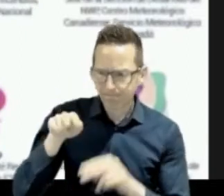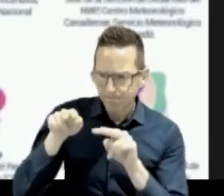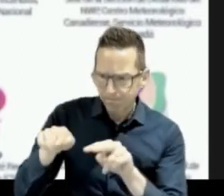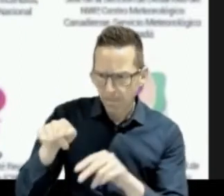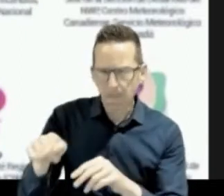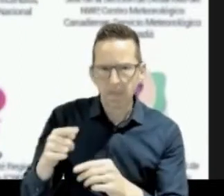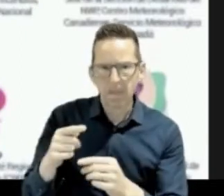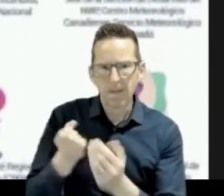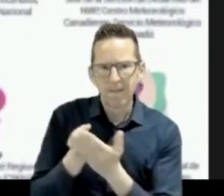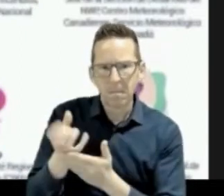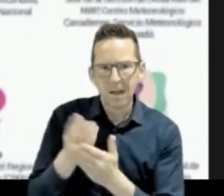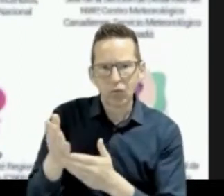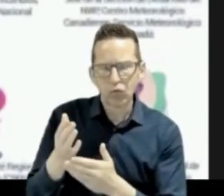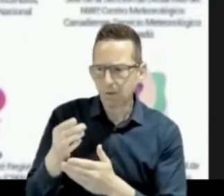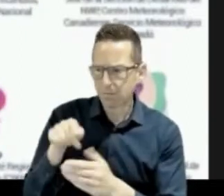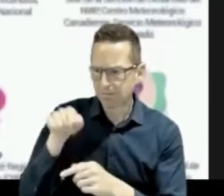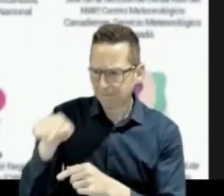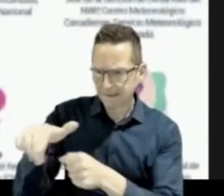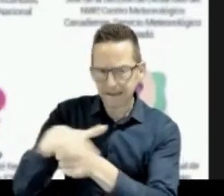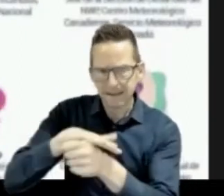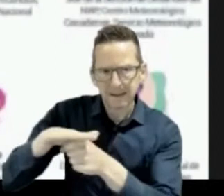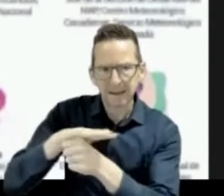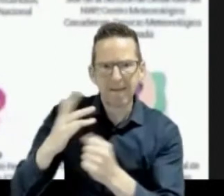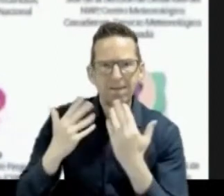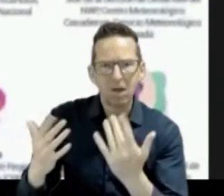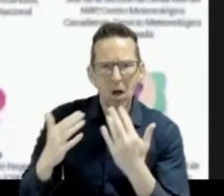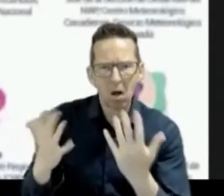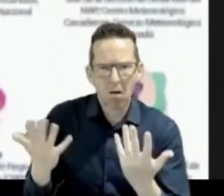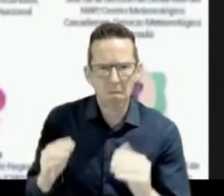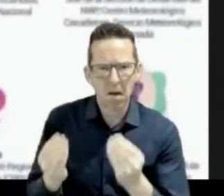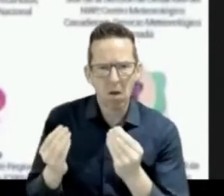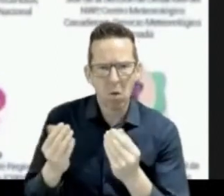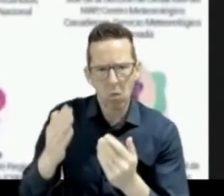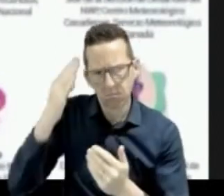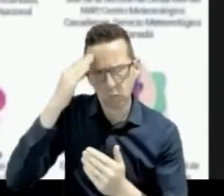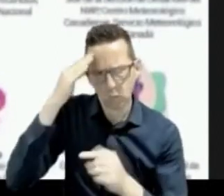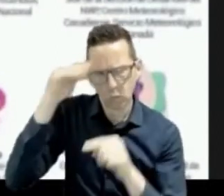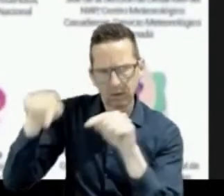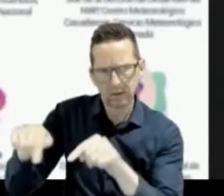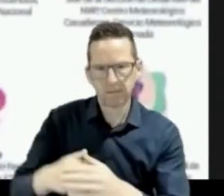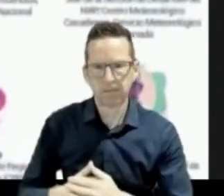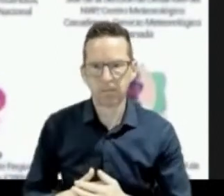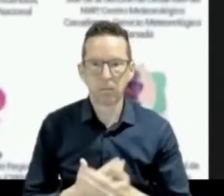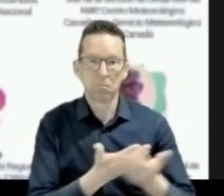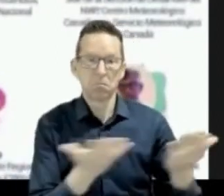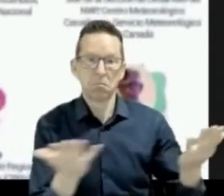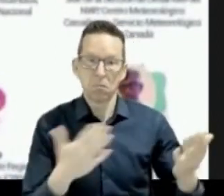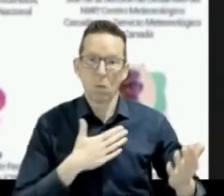speakers. So, please, if you want to respond, or some of you want to respond, we'll be very welcome.